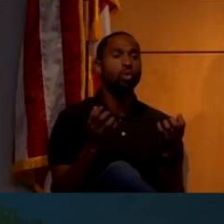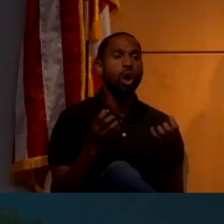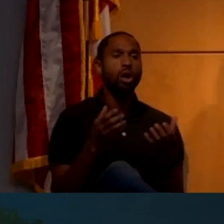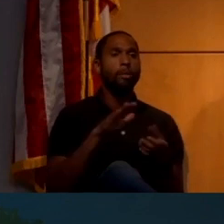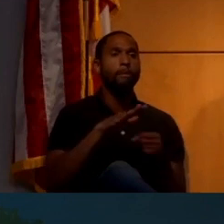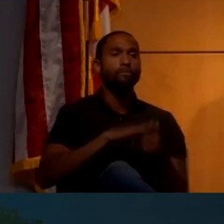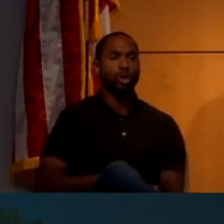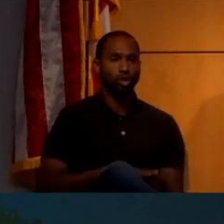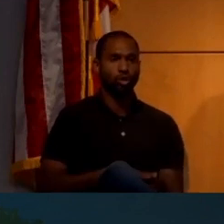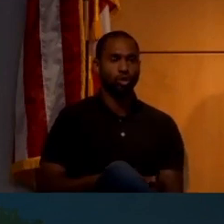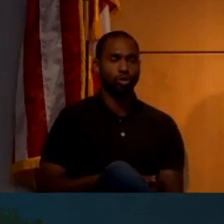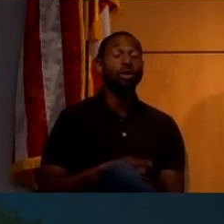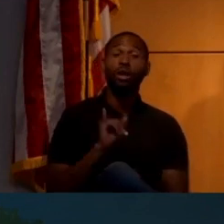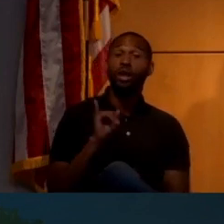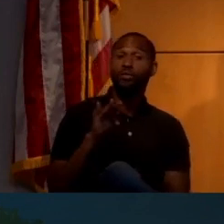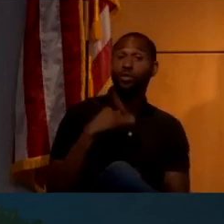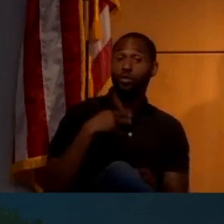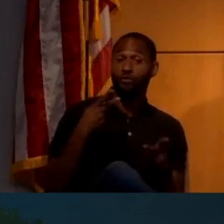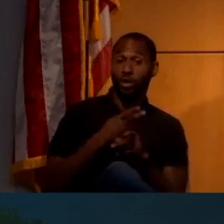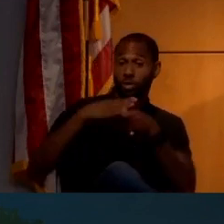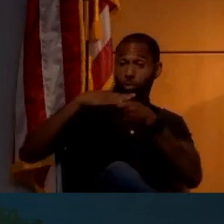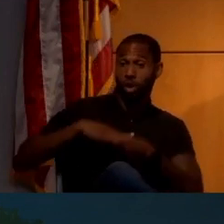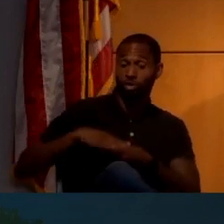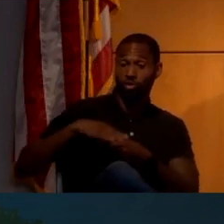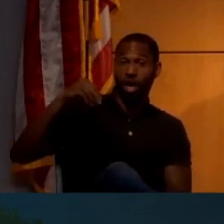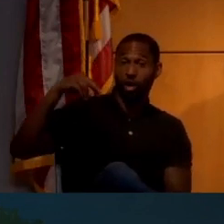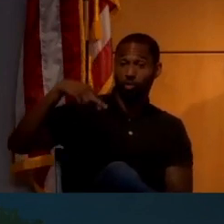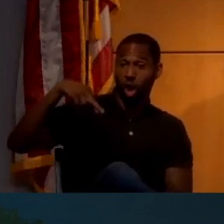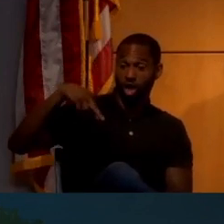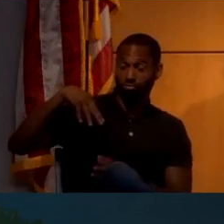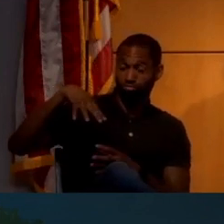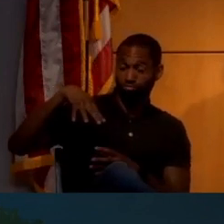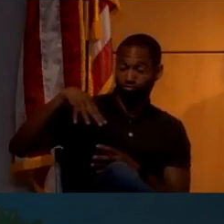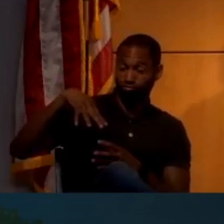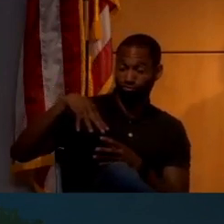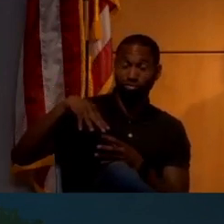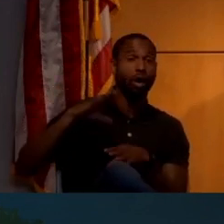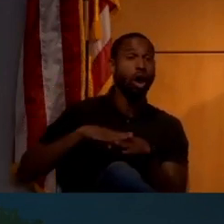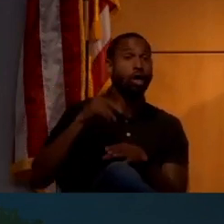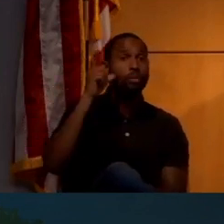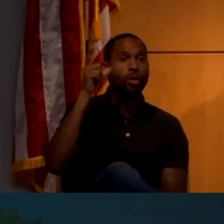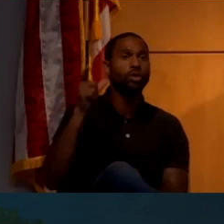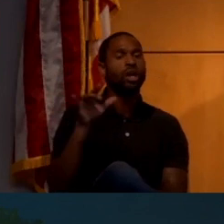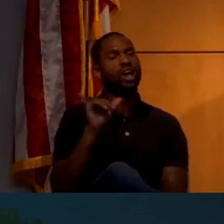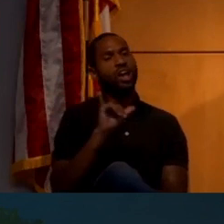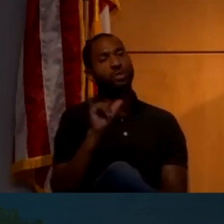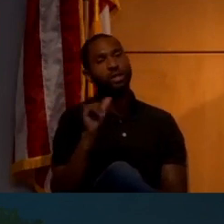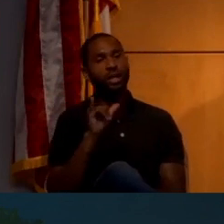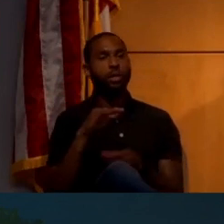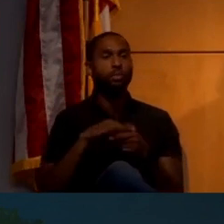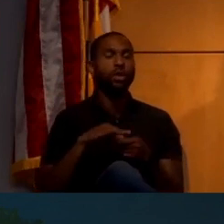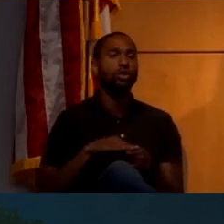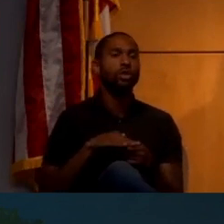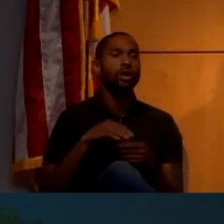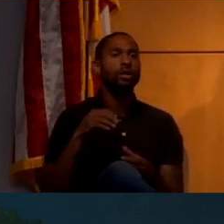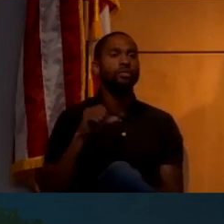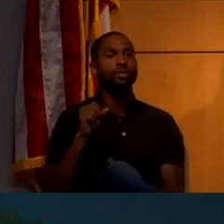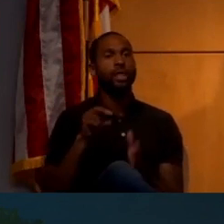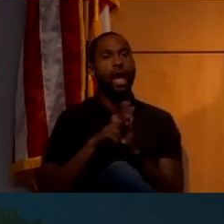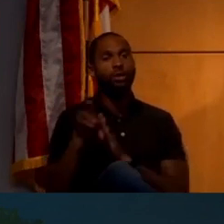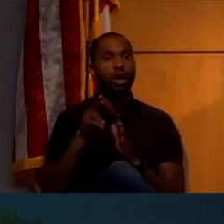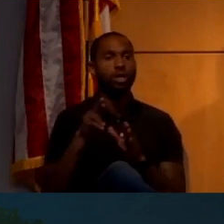pressure. And when you actually figure out the pressure of that rocket plume on the surface of the moon, it's roughly the same as the pressure the astronauts'